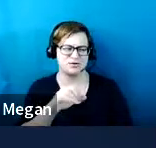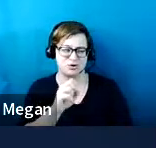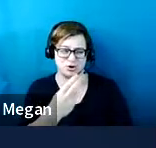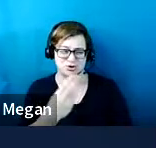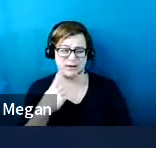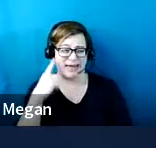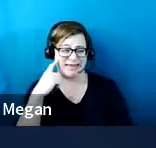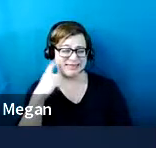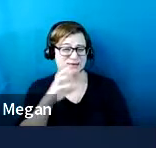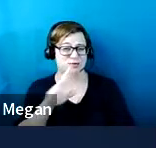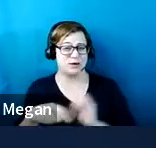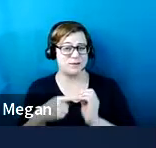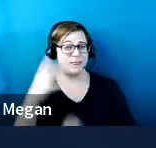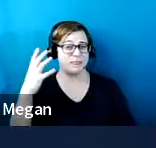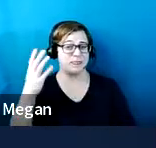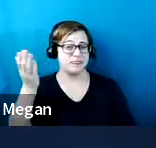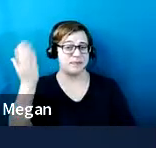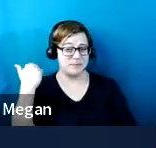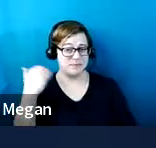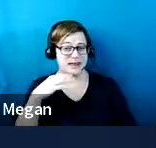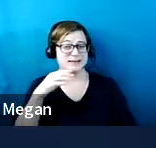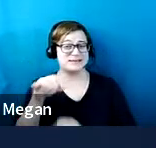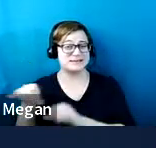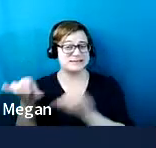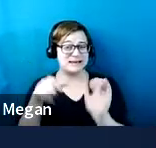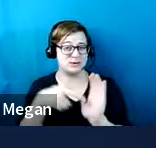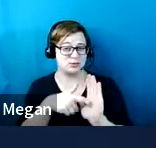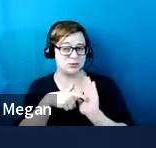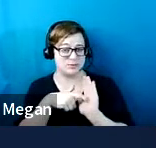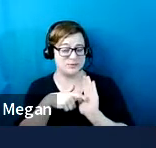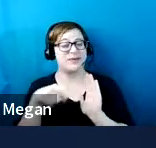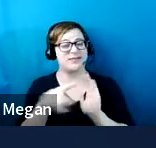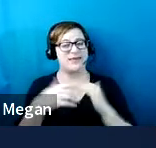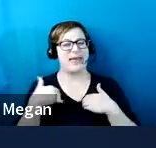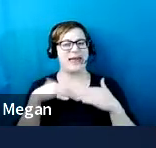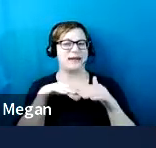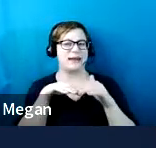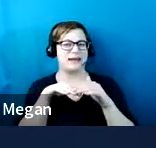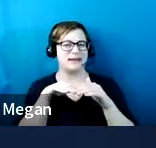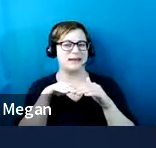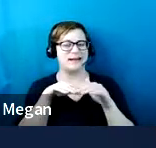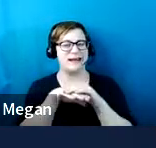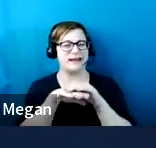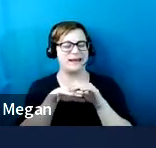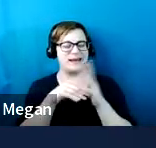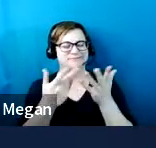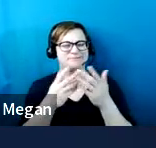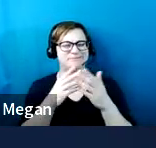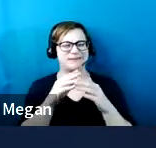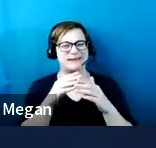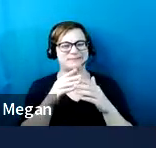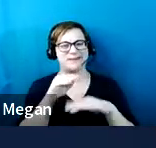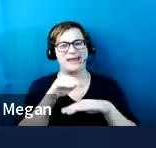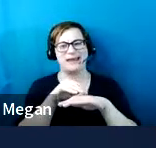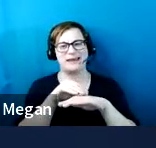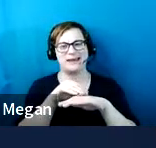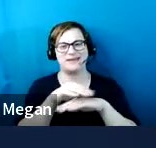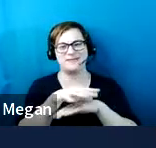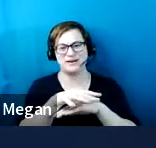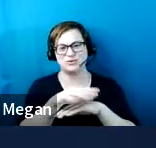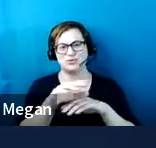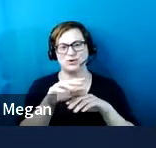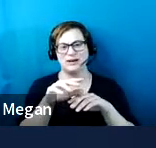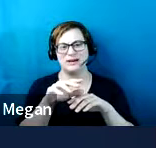in the old standard, I think there was an advisory note in the, in the 91 standard that, that actually allowed you to